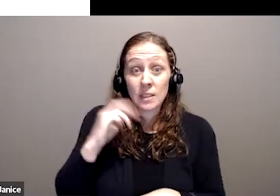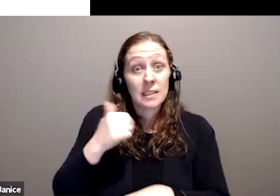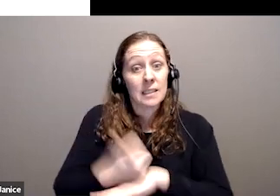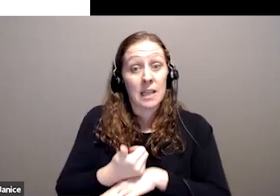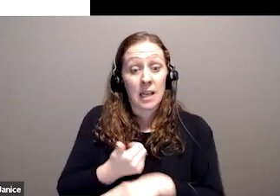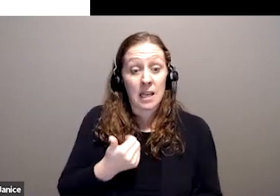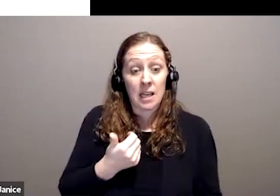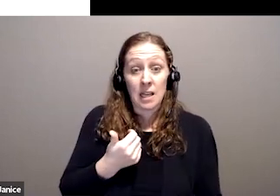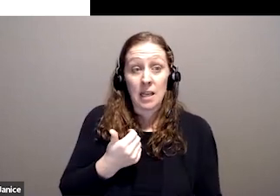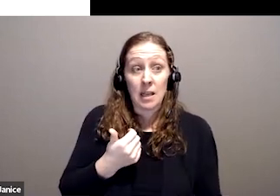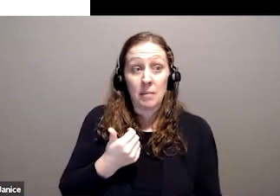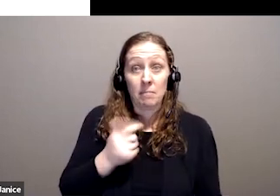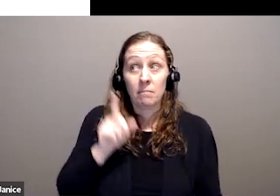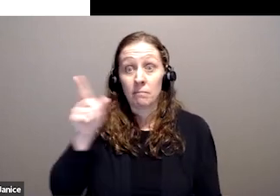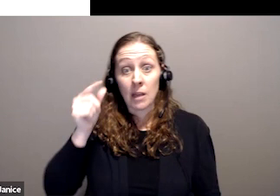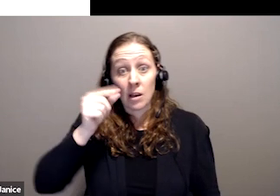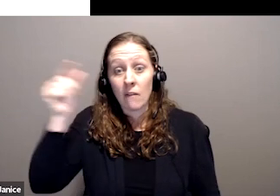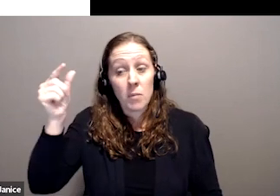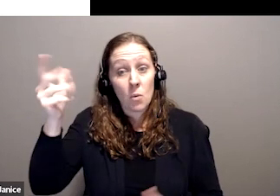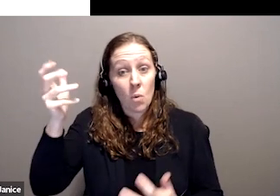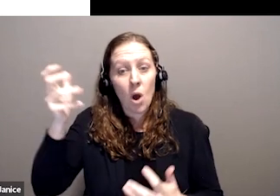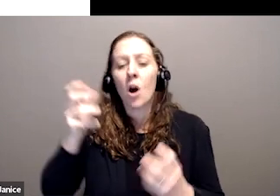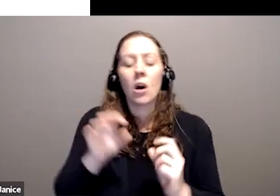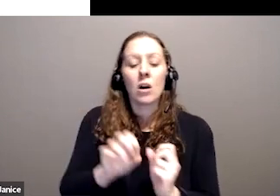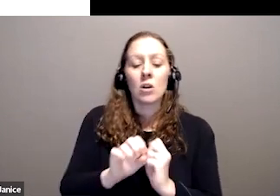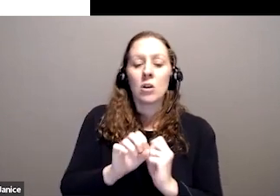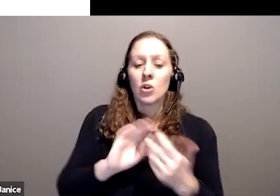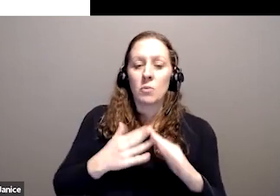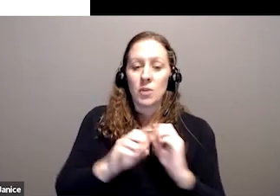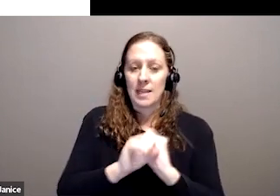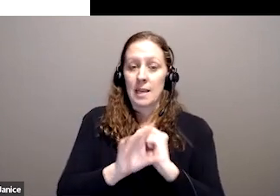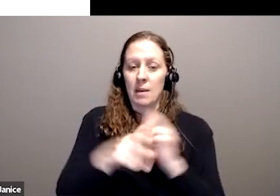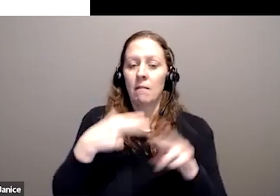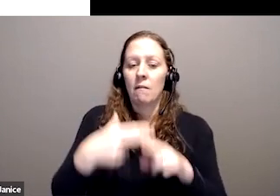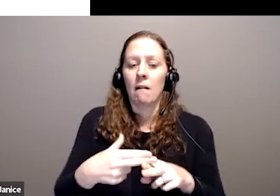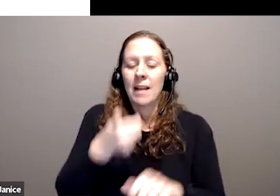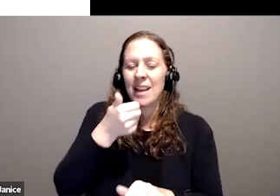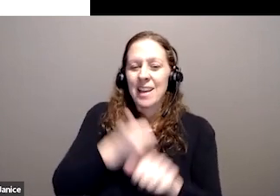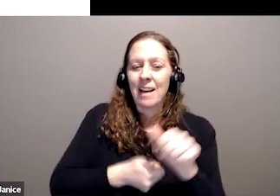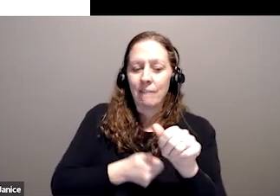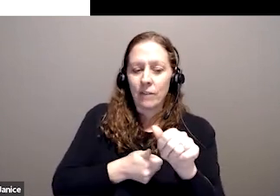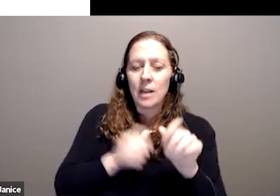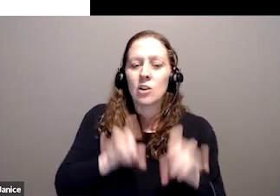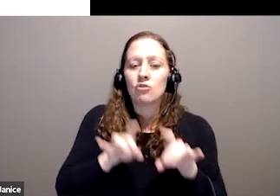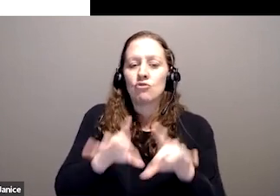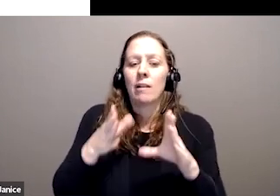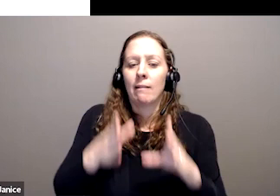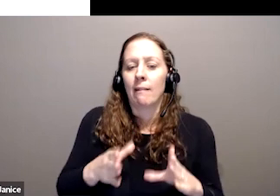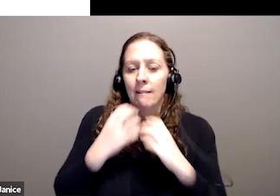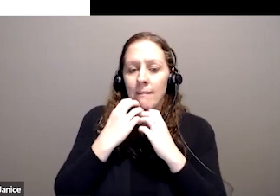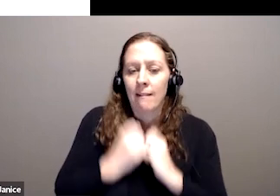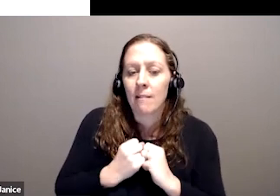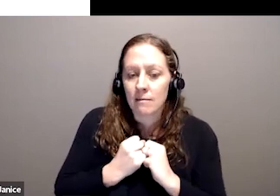but due to a community campaign called Every Australian Counts. The campaign,